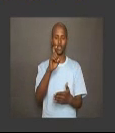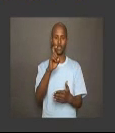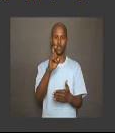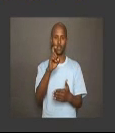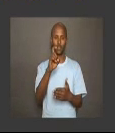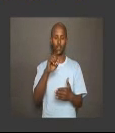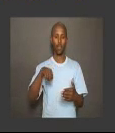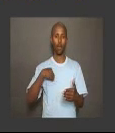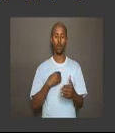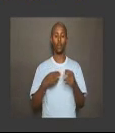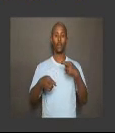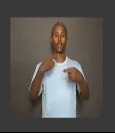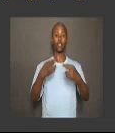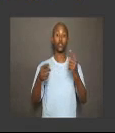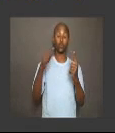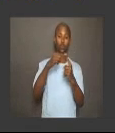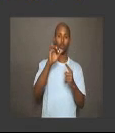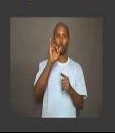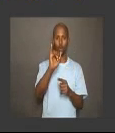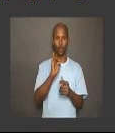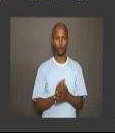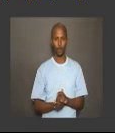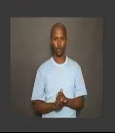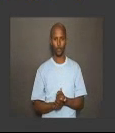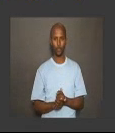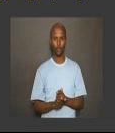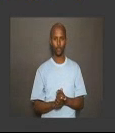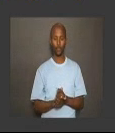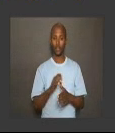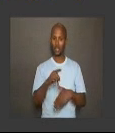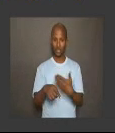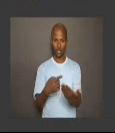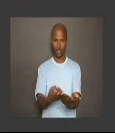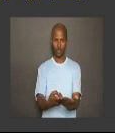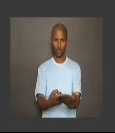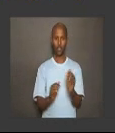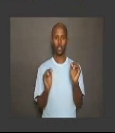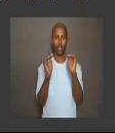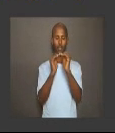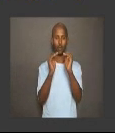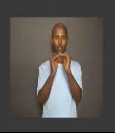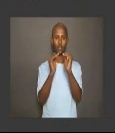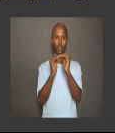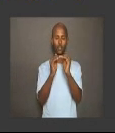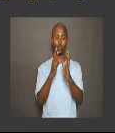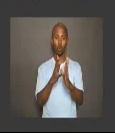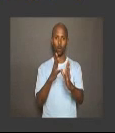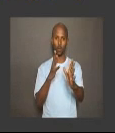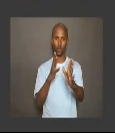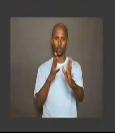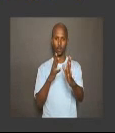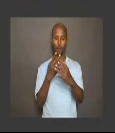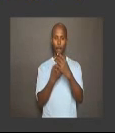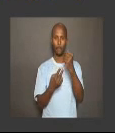R related to Y. This is equal to the ordered pair,